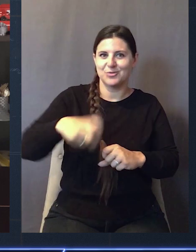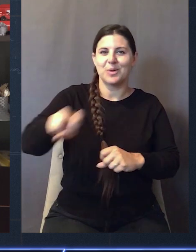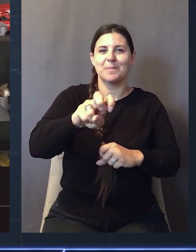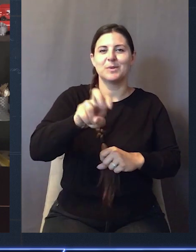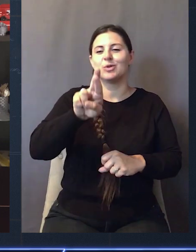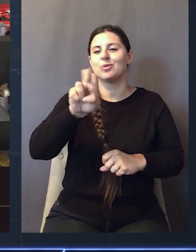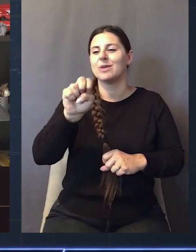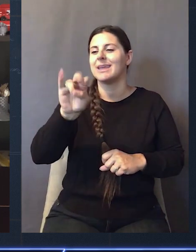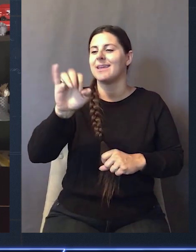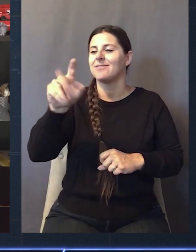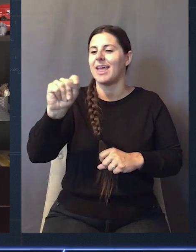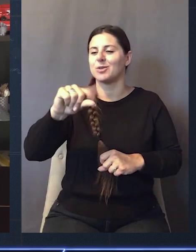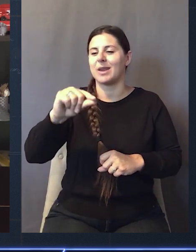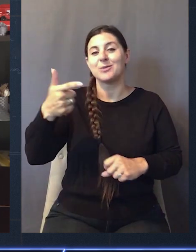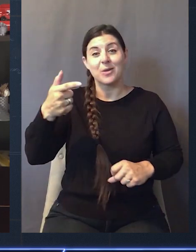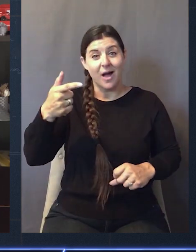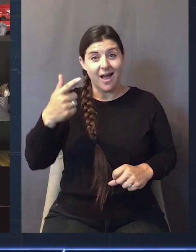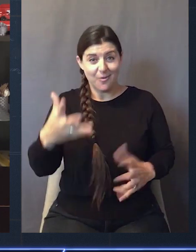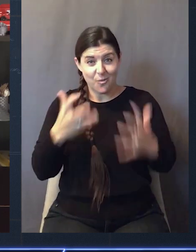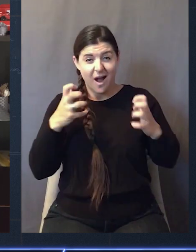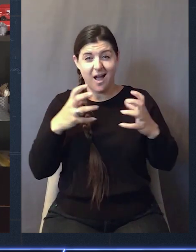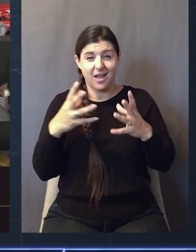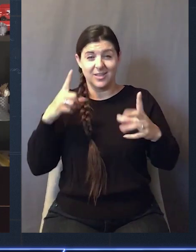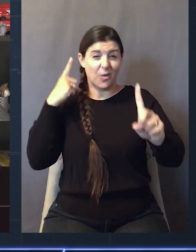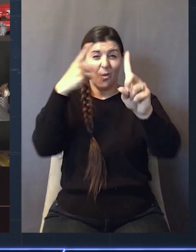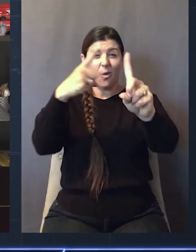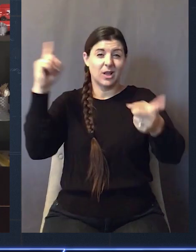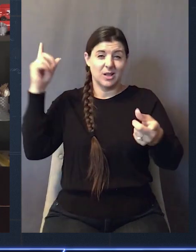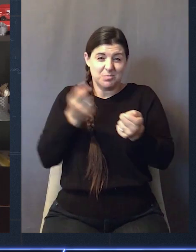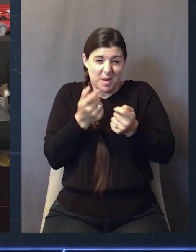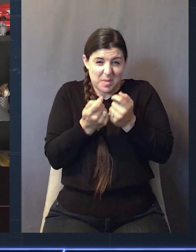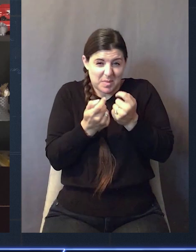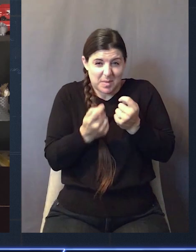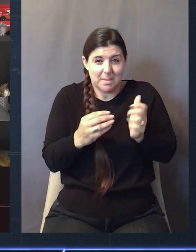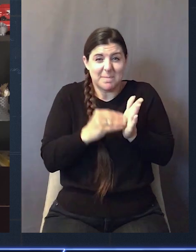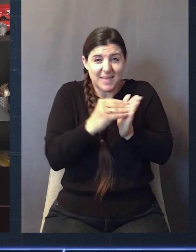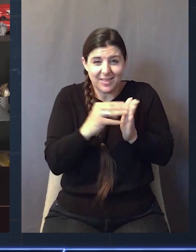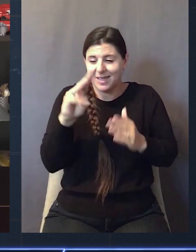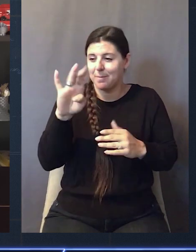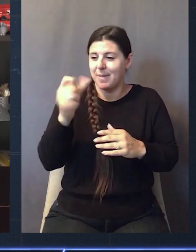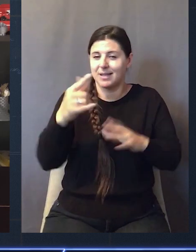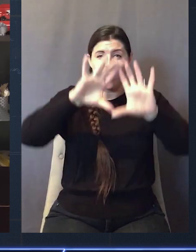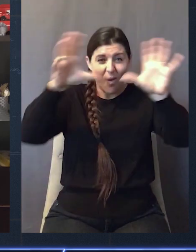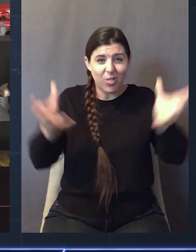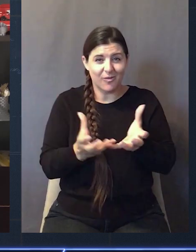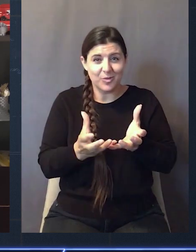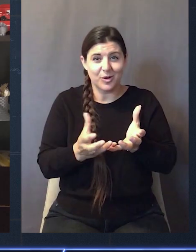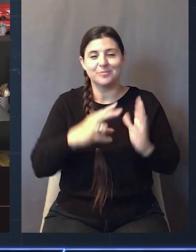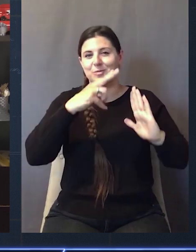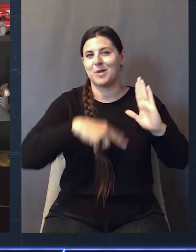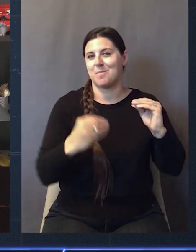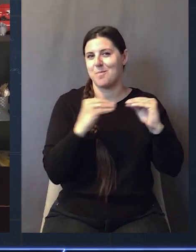customers. They're going to win an expense paid trip to reinvent 2021. Our mission, we want to help you to eliminate 1 million bugs